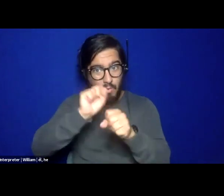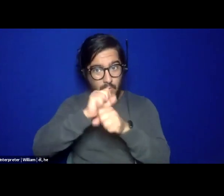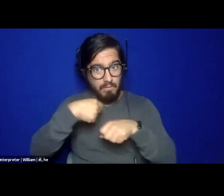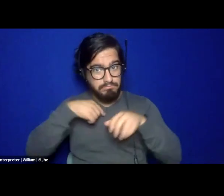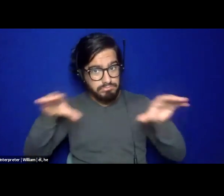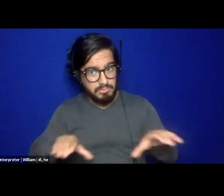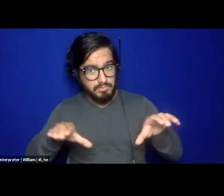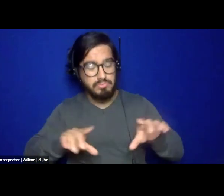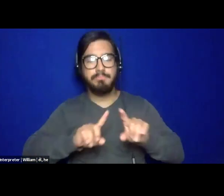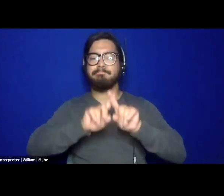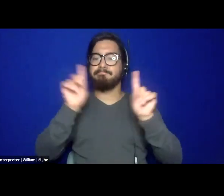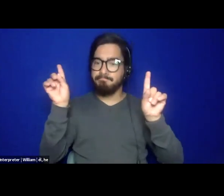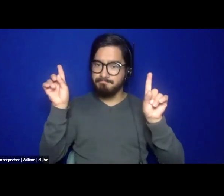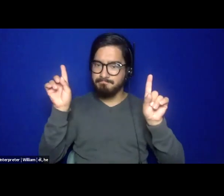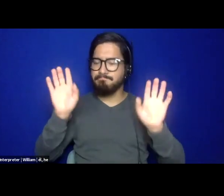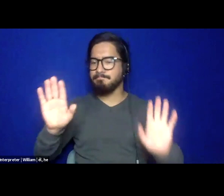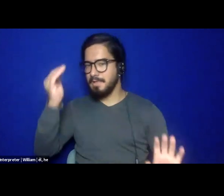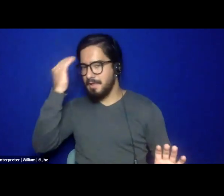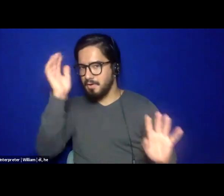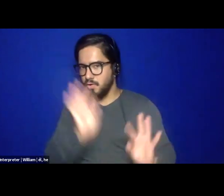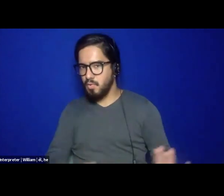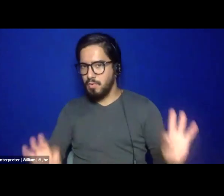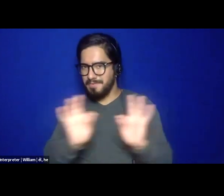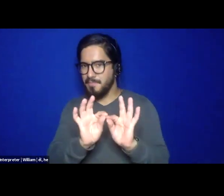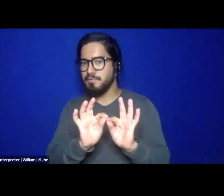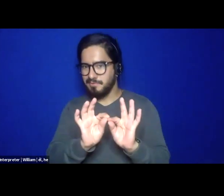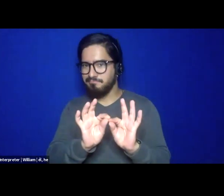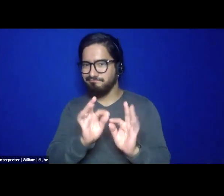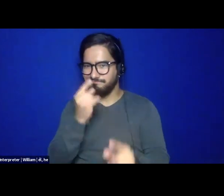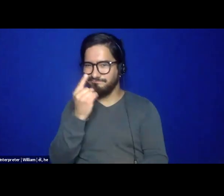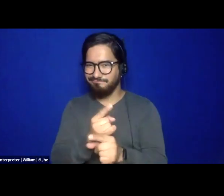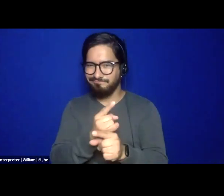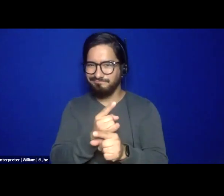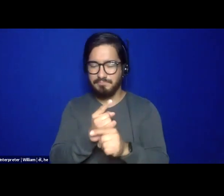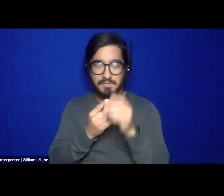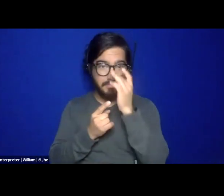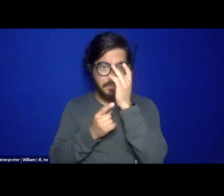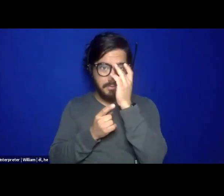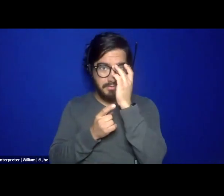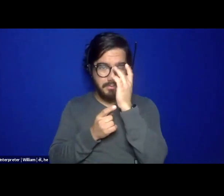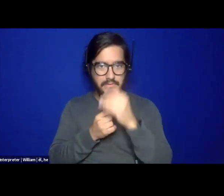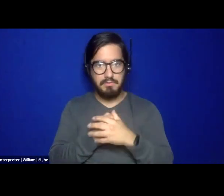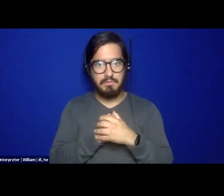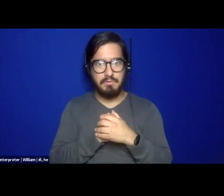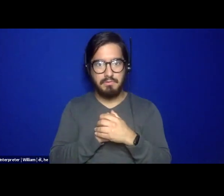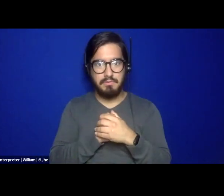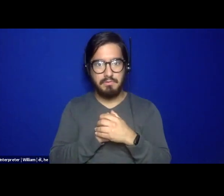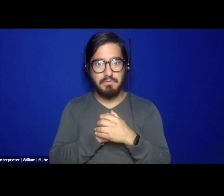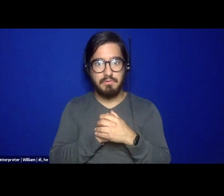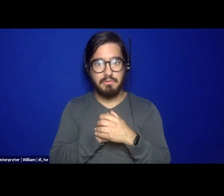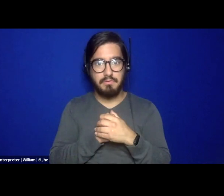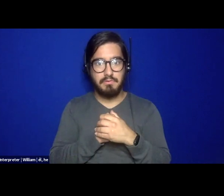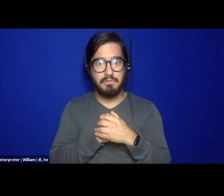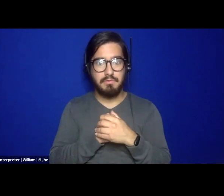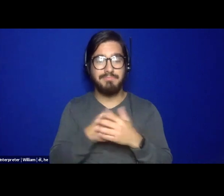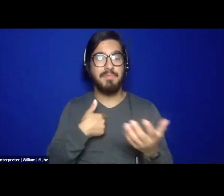However, um, I know that it's important. I'm not saying that it's not important. I want to, um, get everything in my